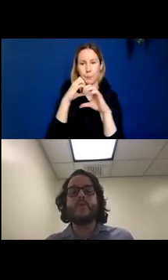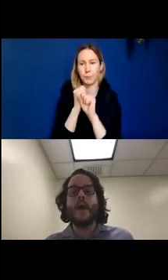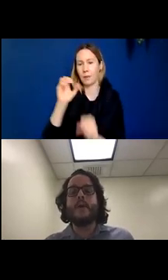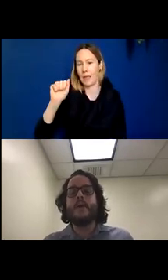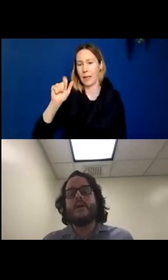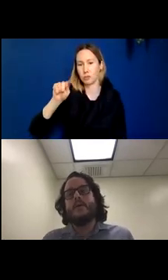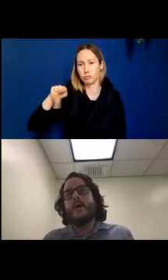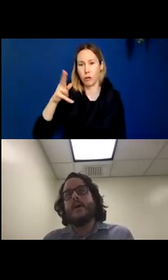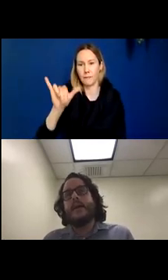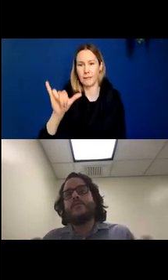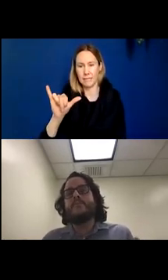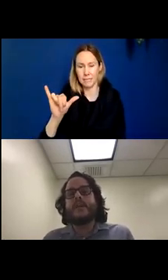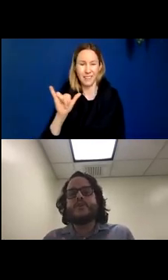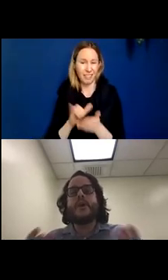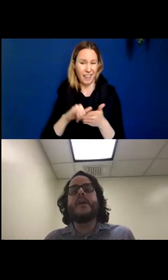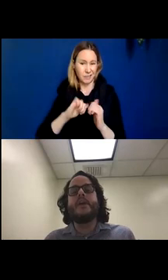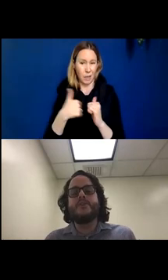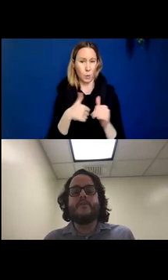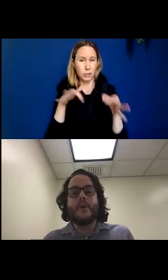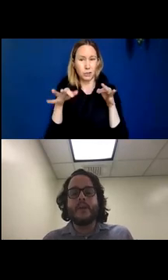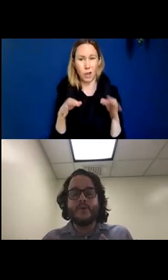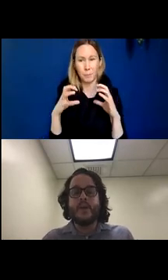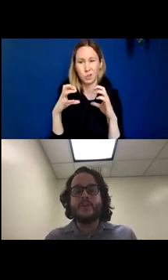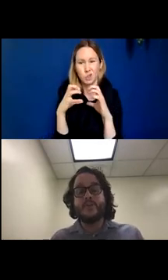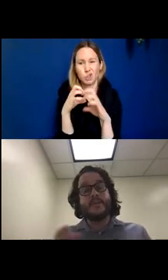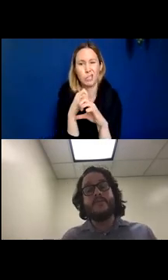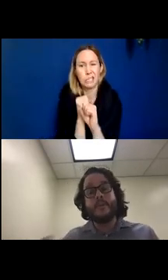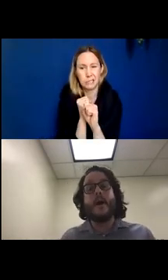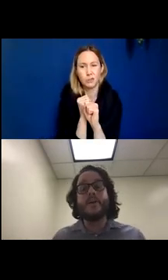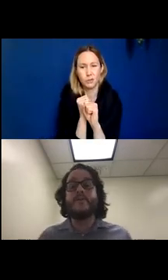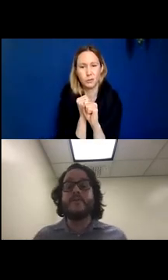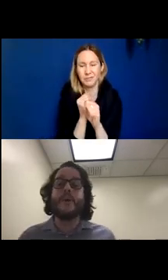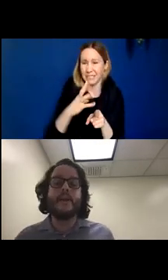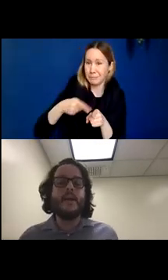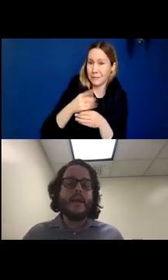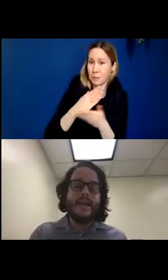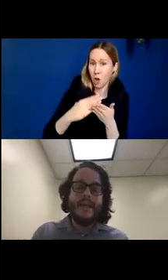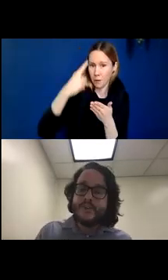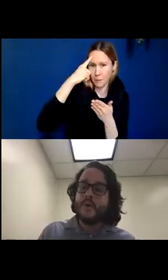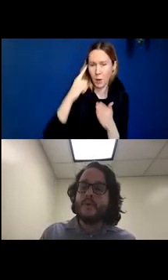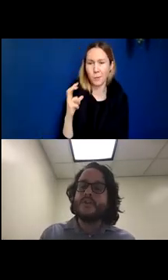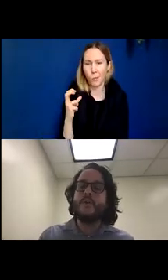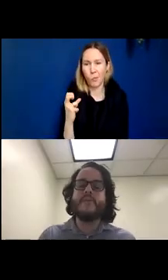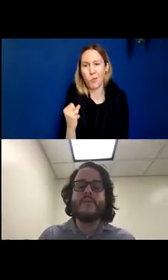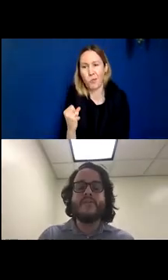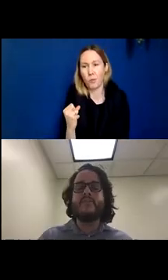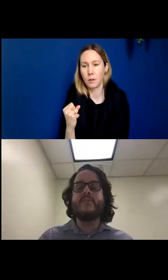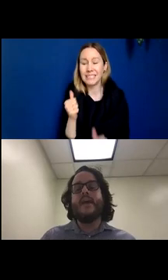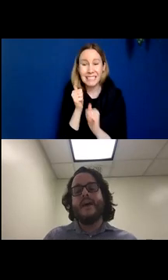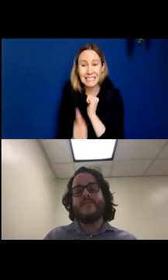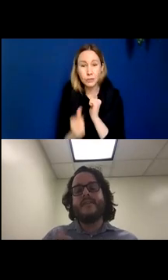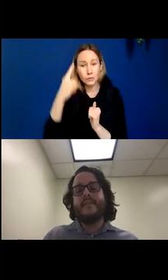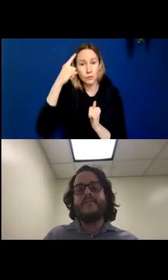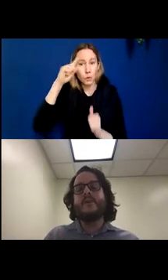used to describe in late terms, like shrinkage of the brain, shrinkage of specific parts of the brain. Each neurodegenerative disease